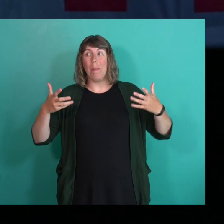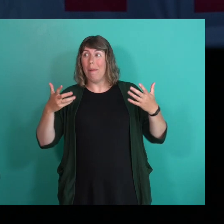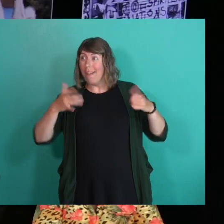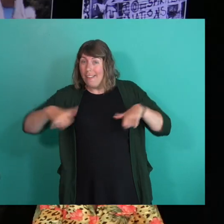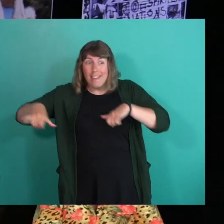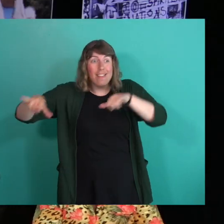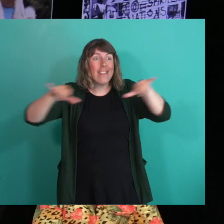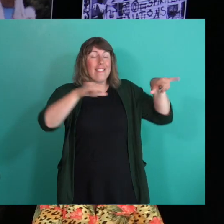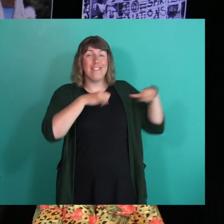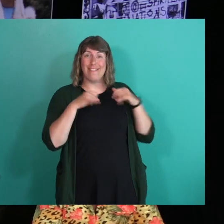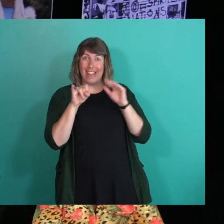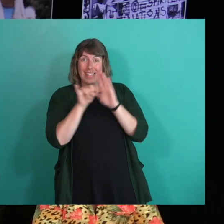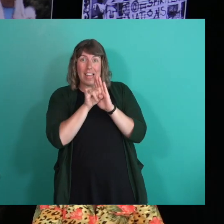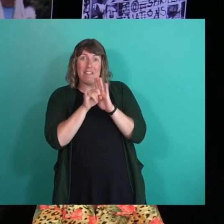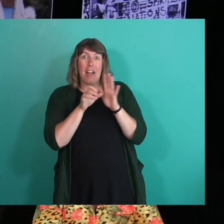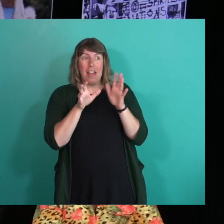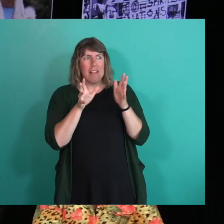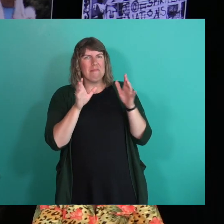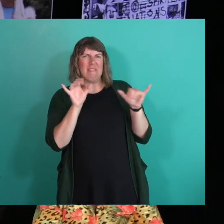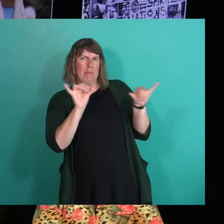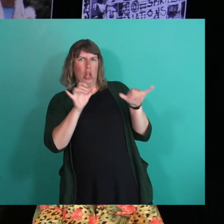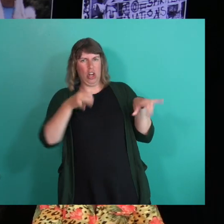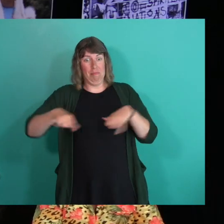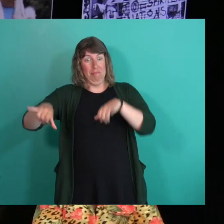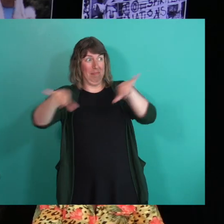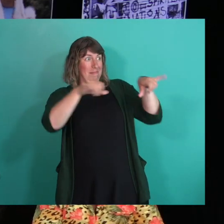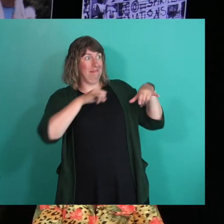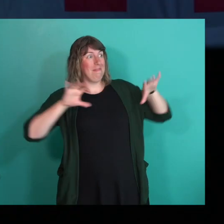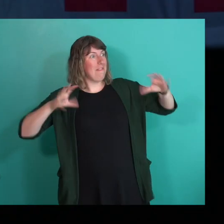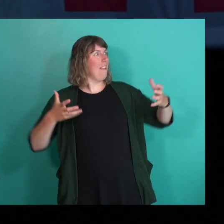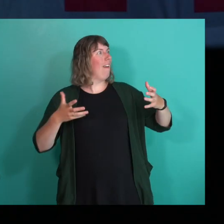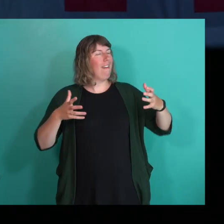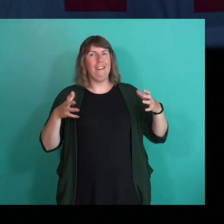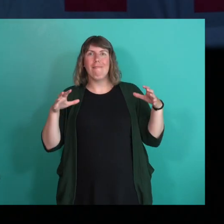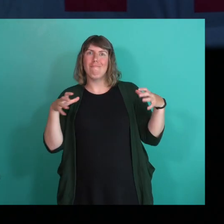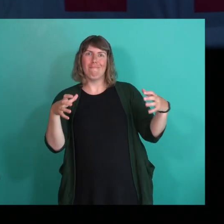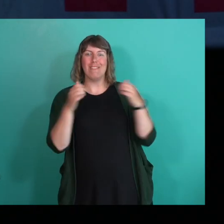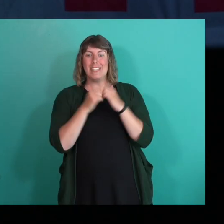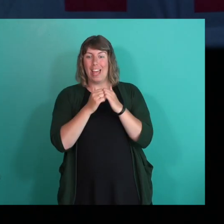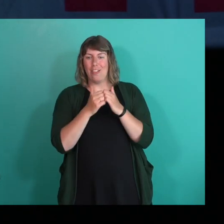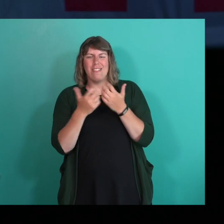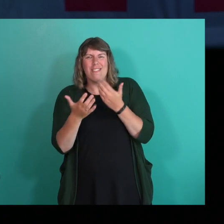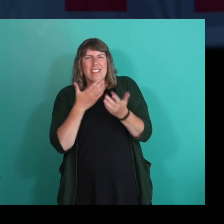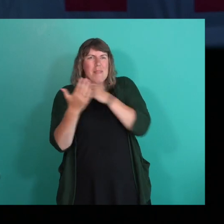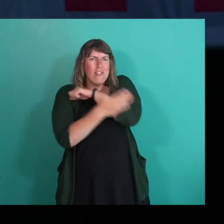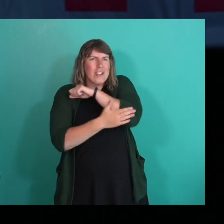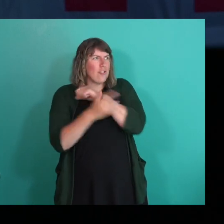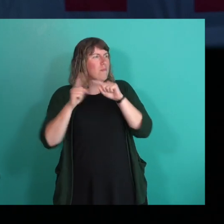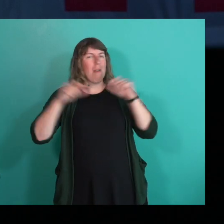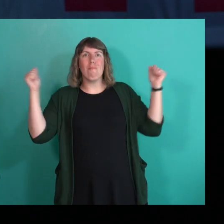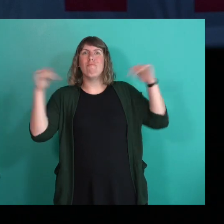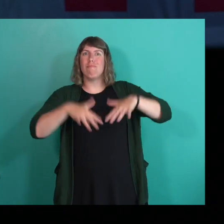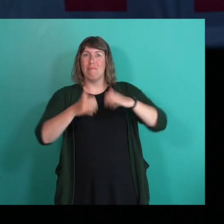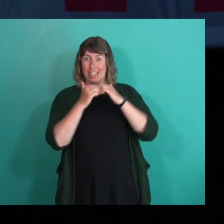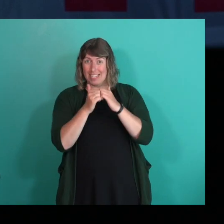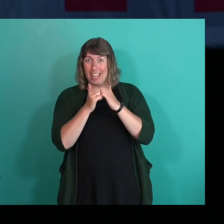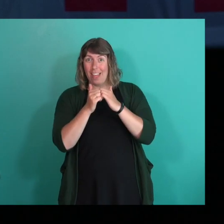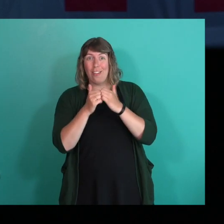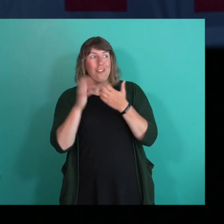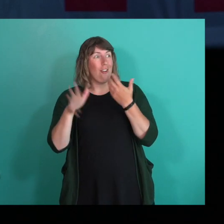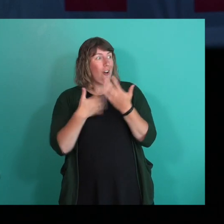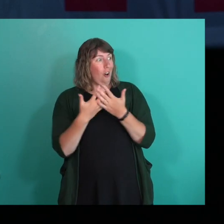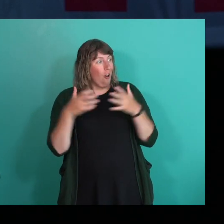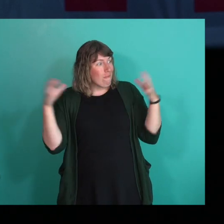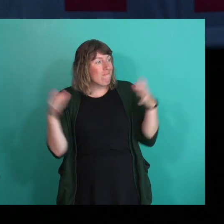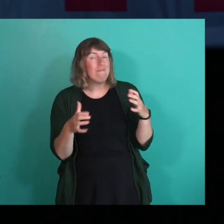who identify in similar ways to what they do, regardless of what countries they come from. They're all here and they're